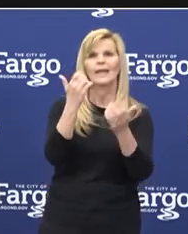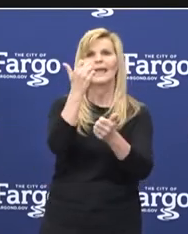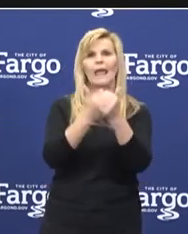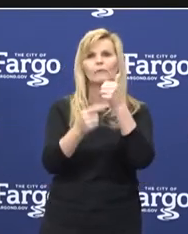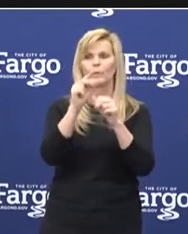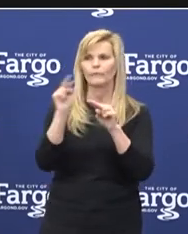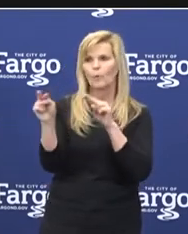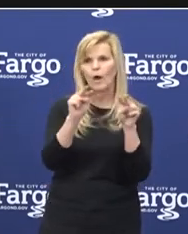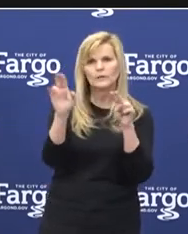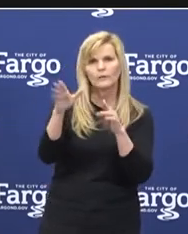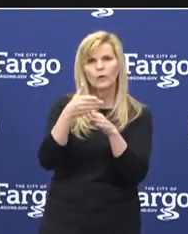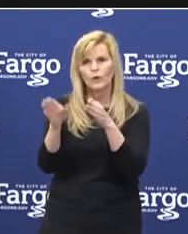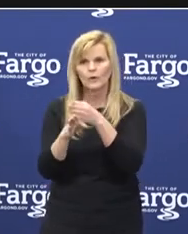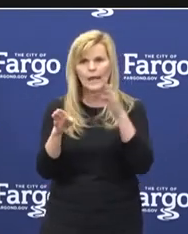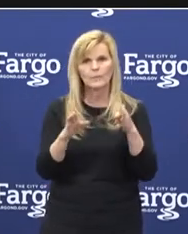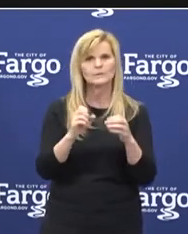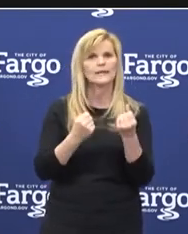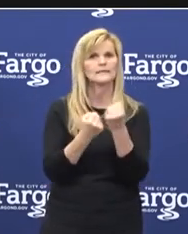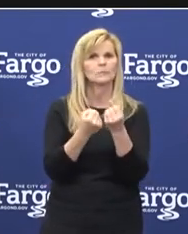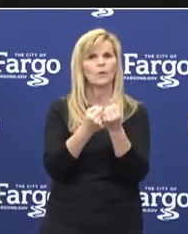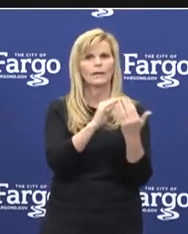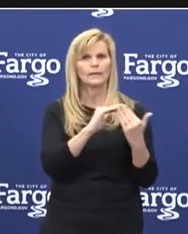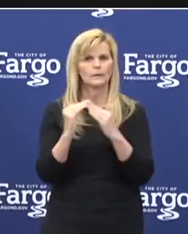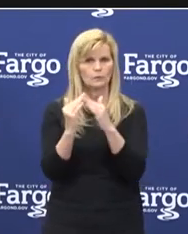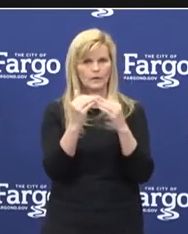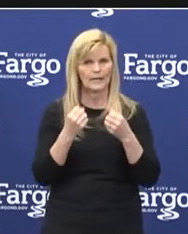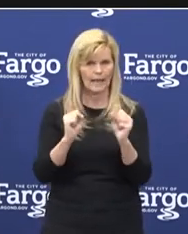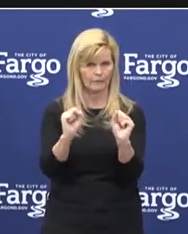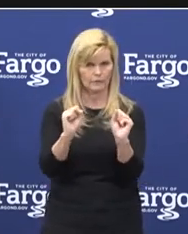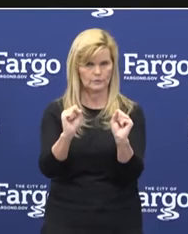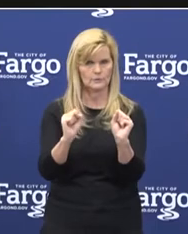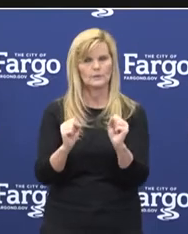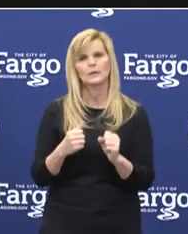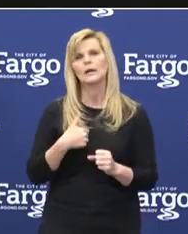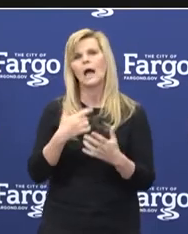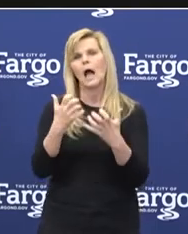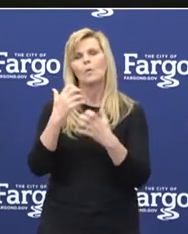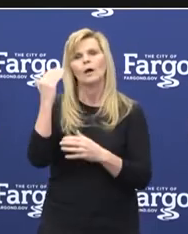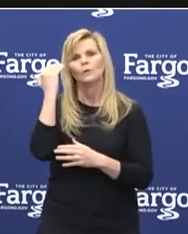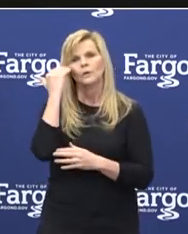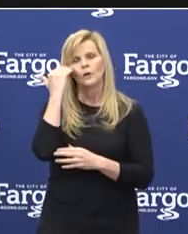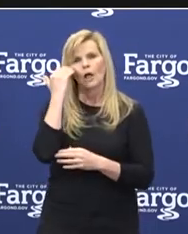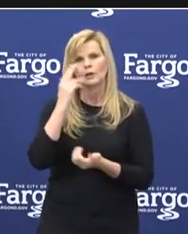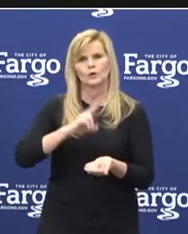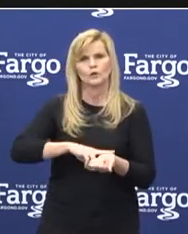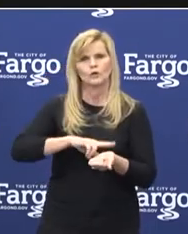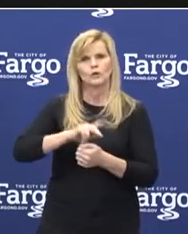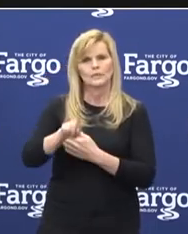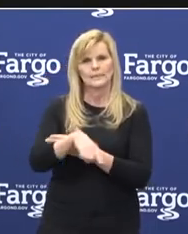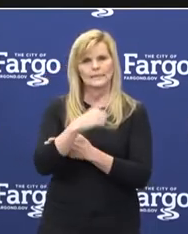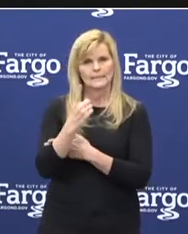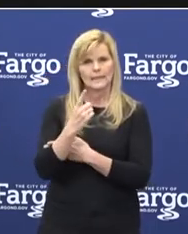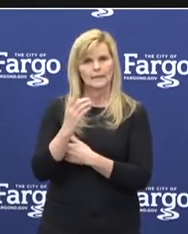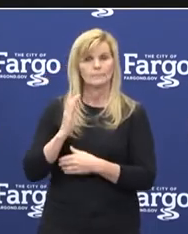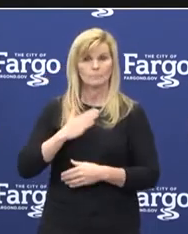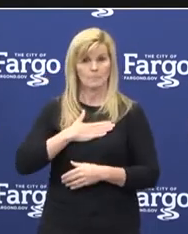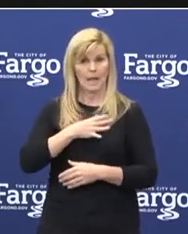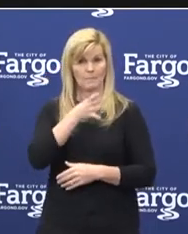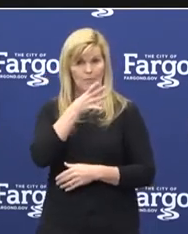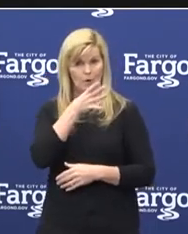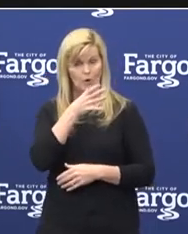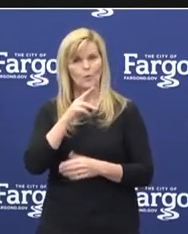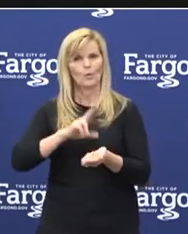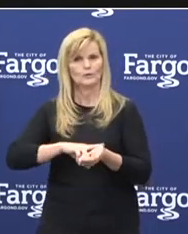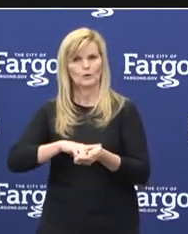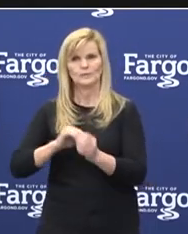your neighbors and supporting all the community efforts. And I want to acknowledge Nurses Day. Our mother was a nurse and she taught